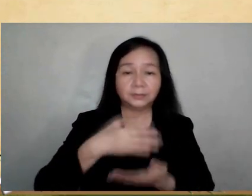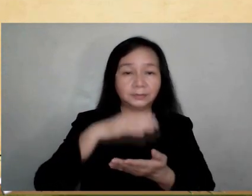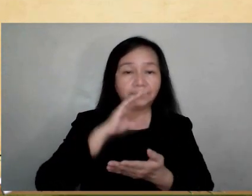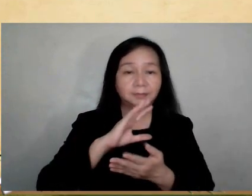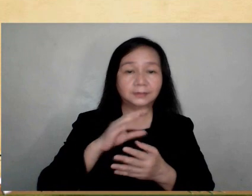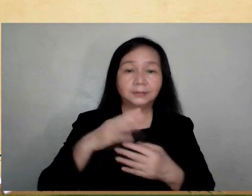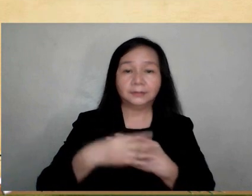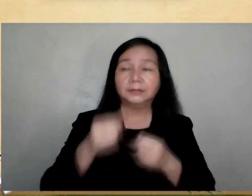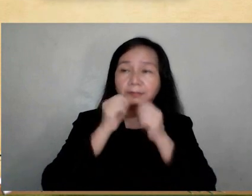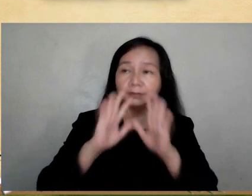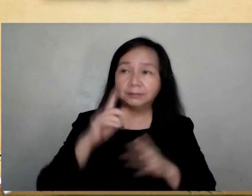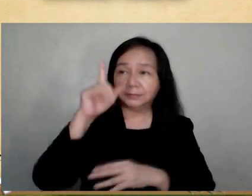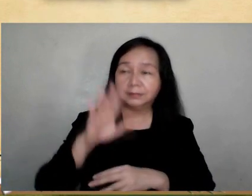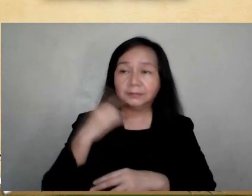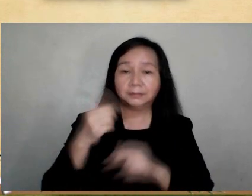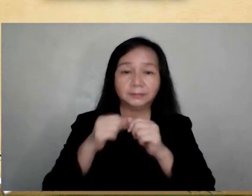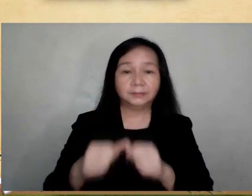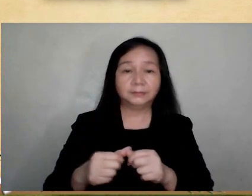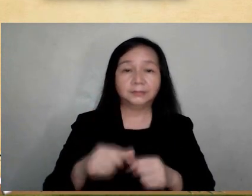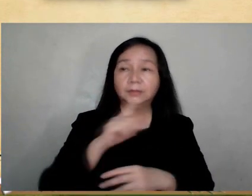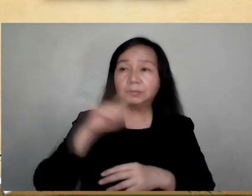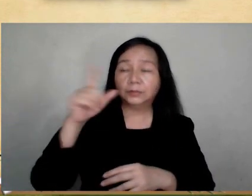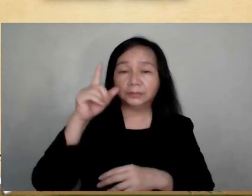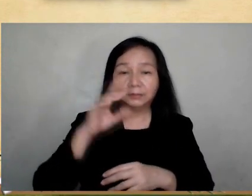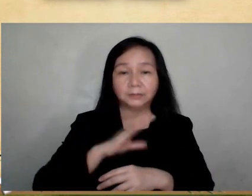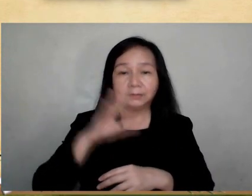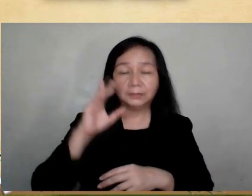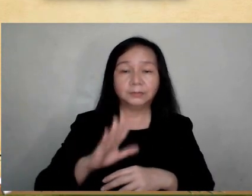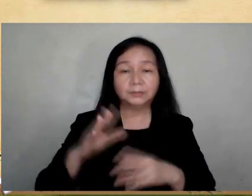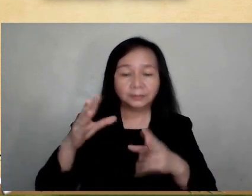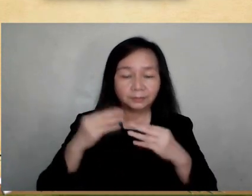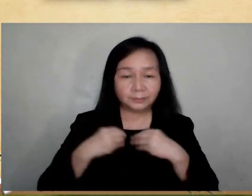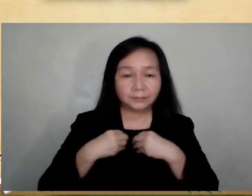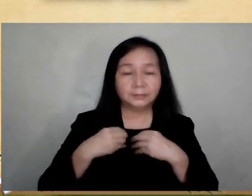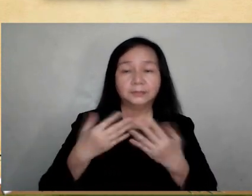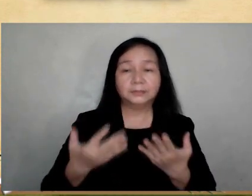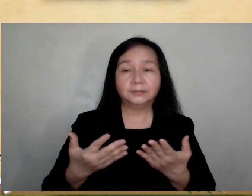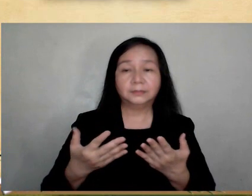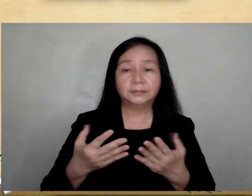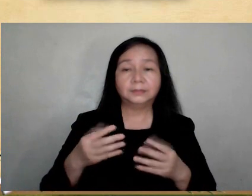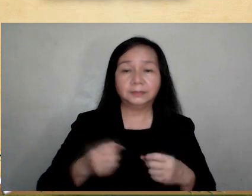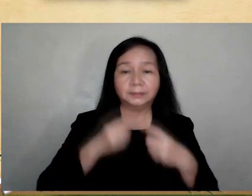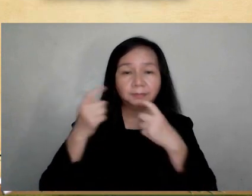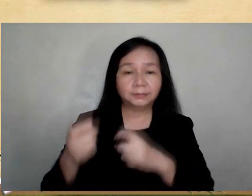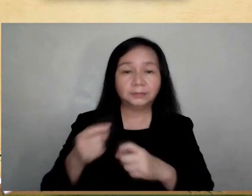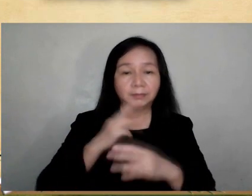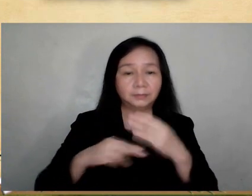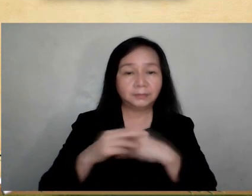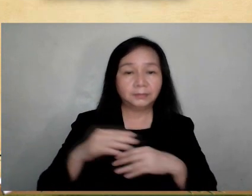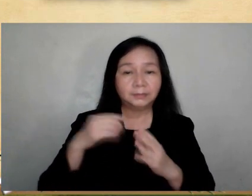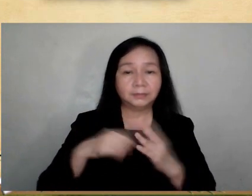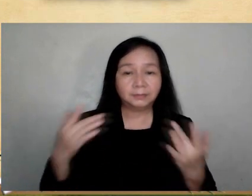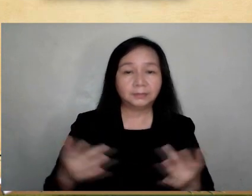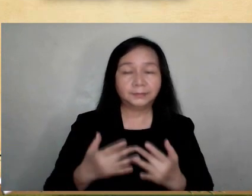drink. Blessed be God forever. Lord God, we ask You to receive us and be pleased with the sacrifice we offer You, with humble and